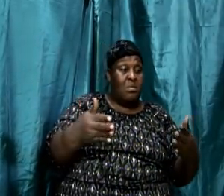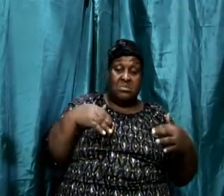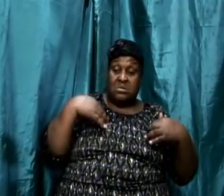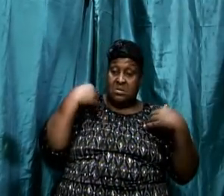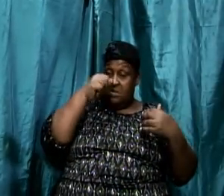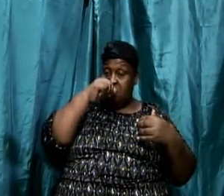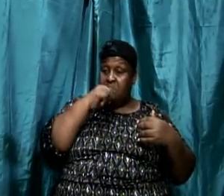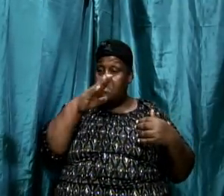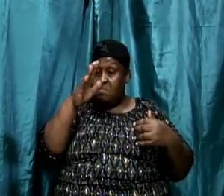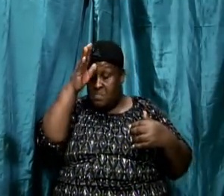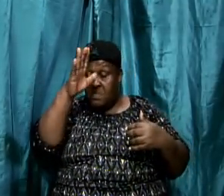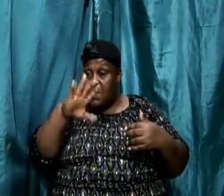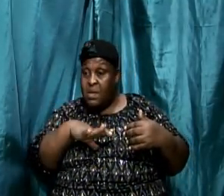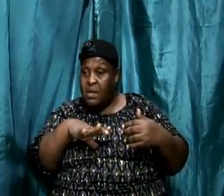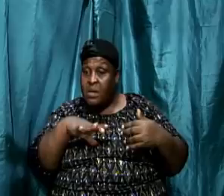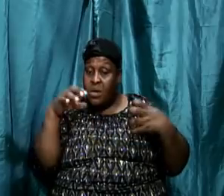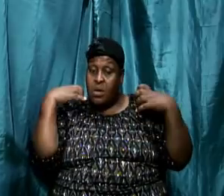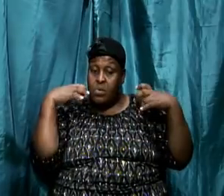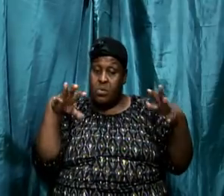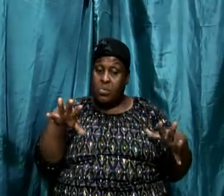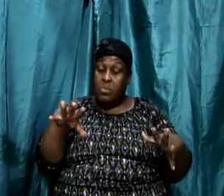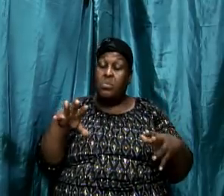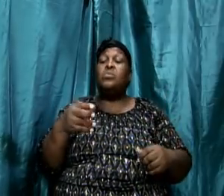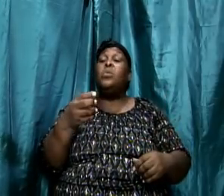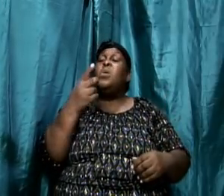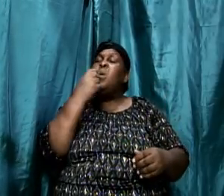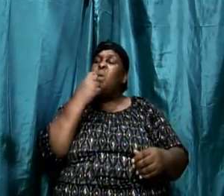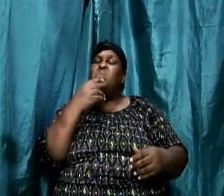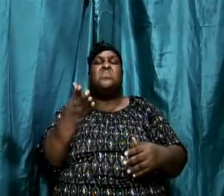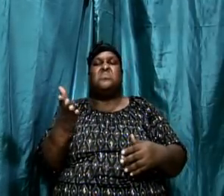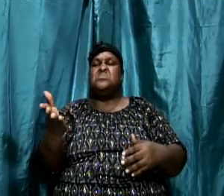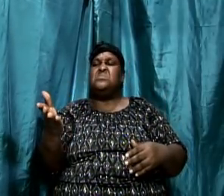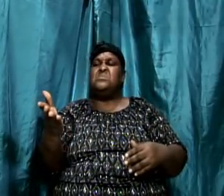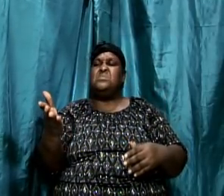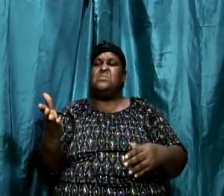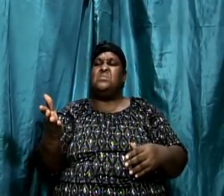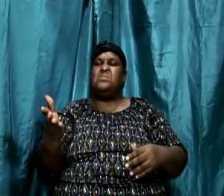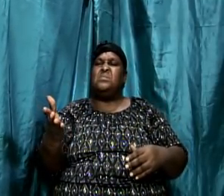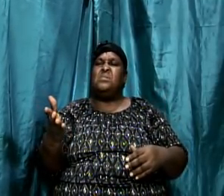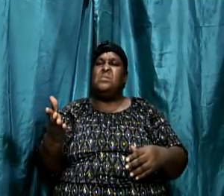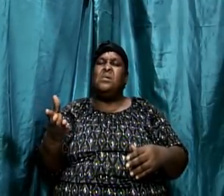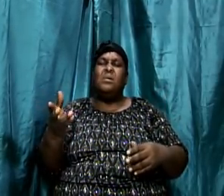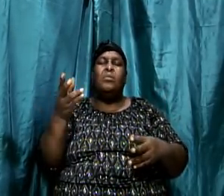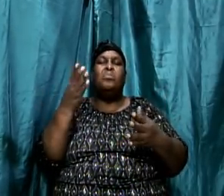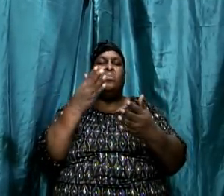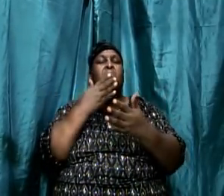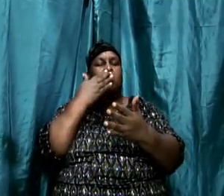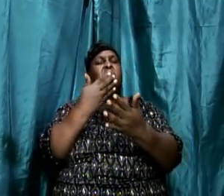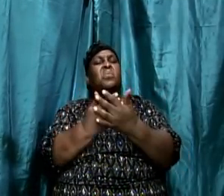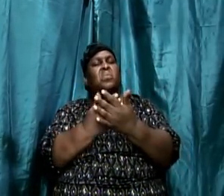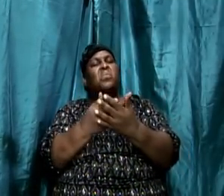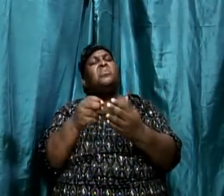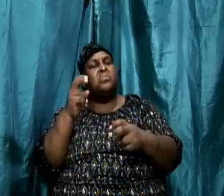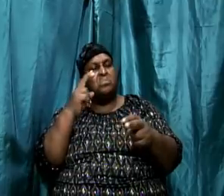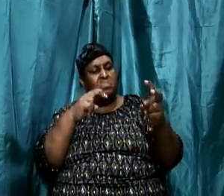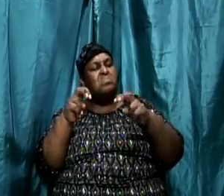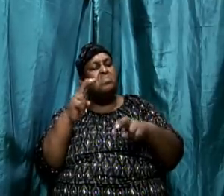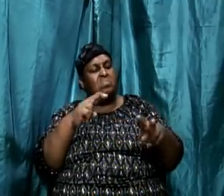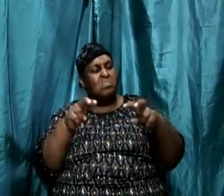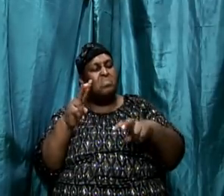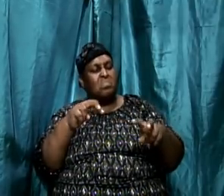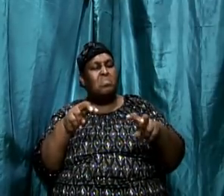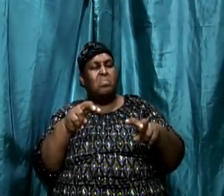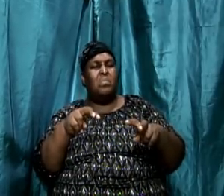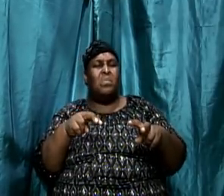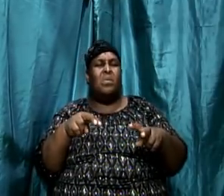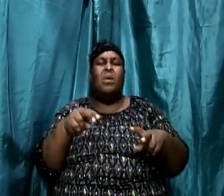there? Was there a crowd there? Who was there? All of these things. Proper observation. And that entails, what do I